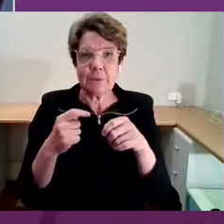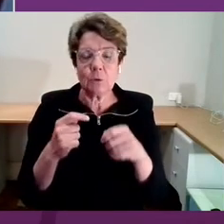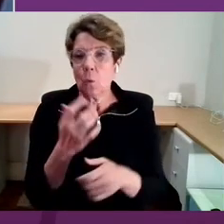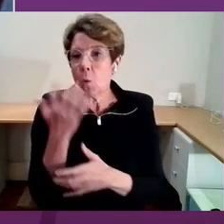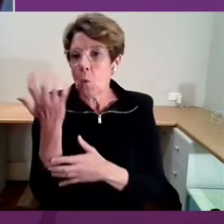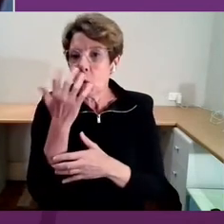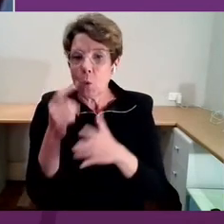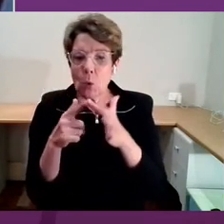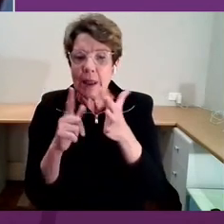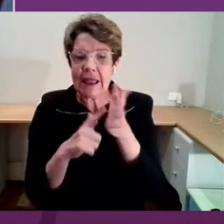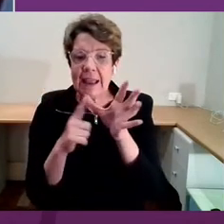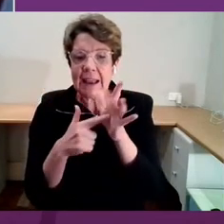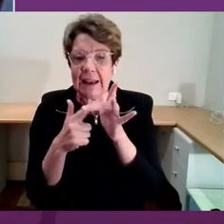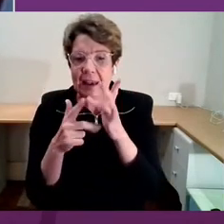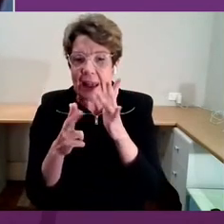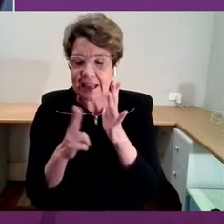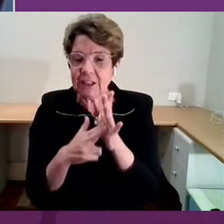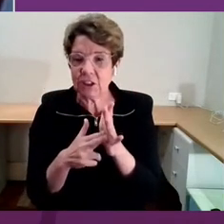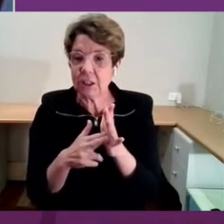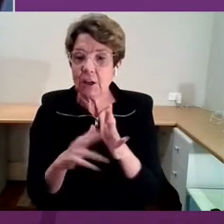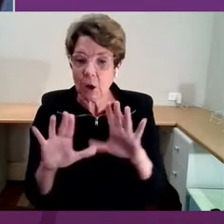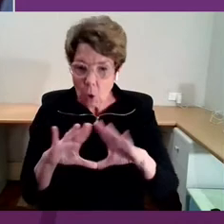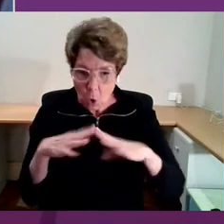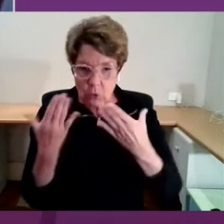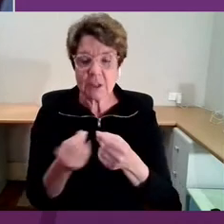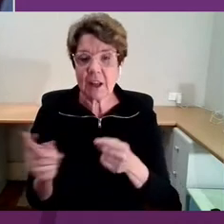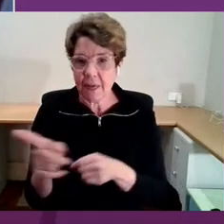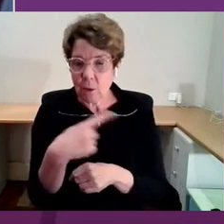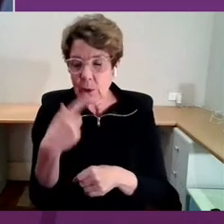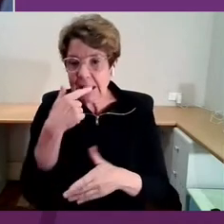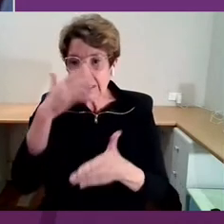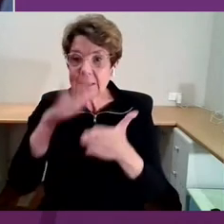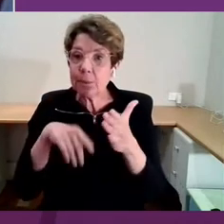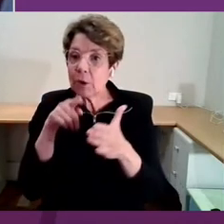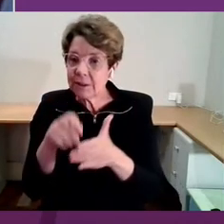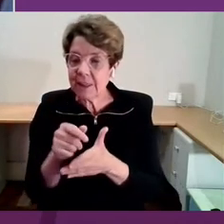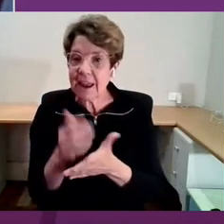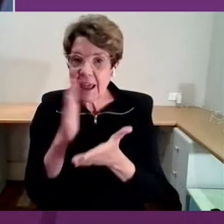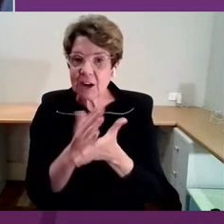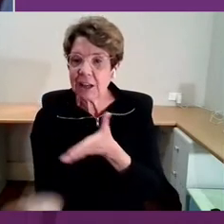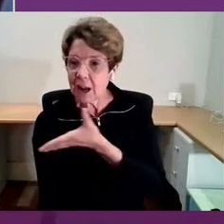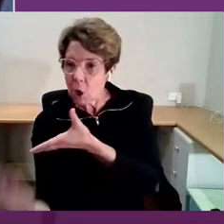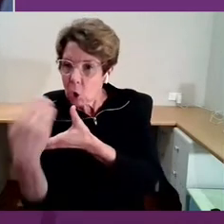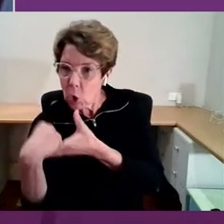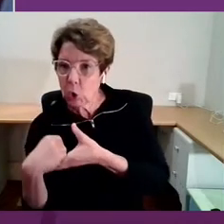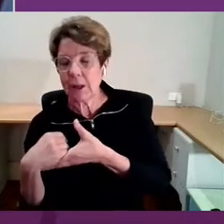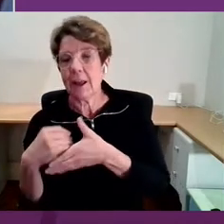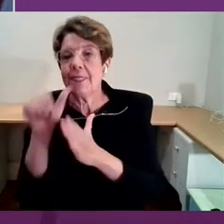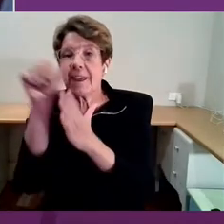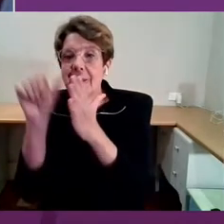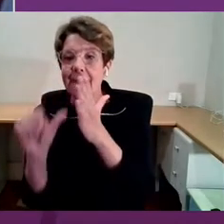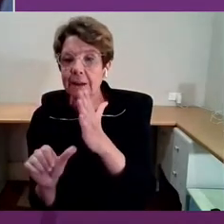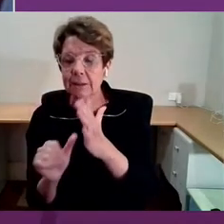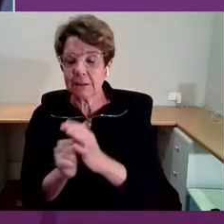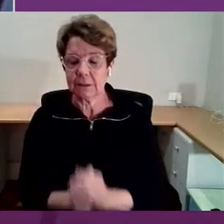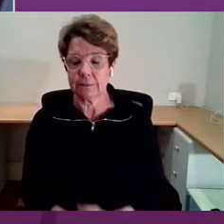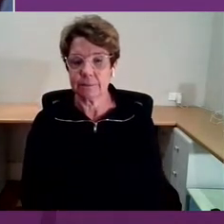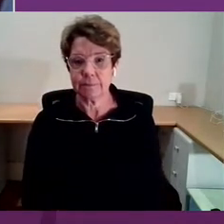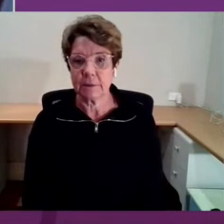Collectively, we can experience that by engaging the arts. We can have an experience